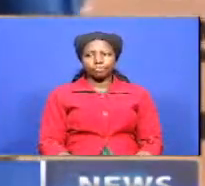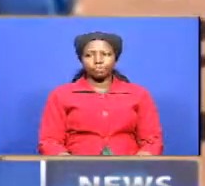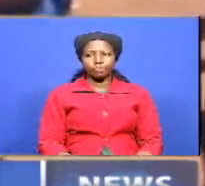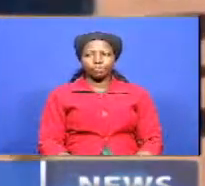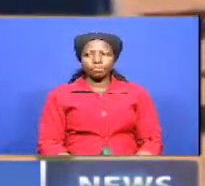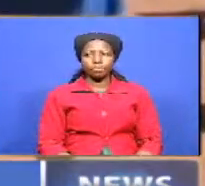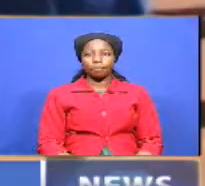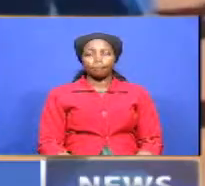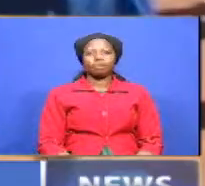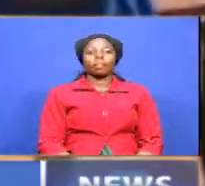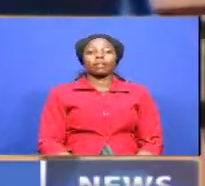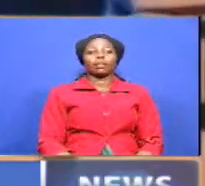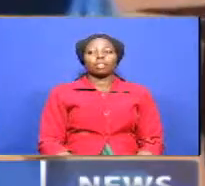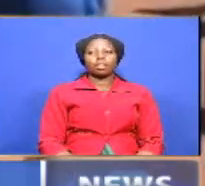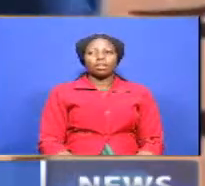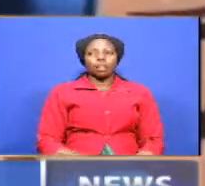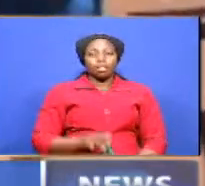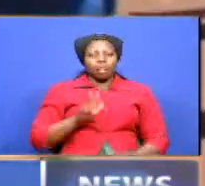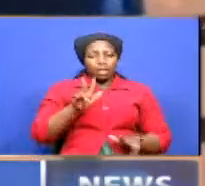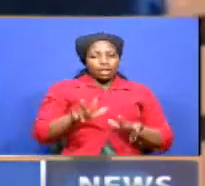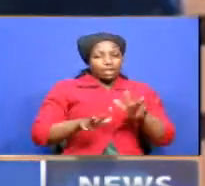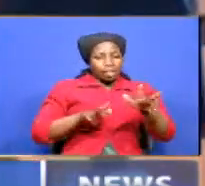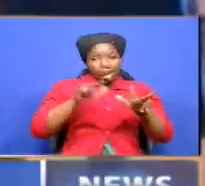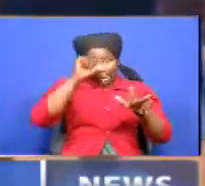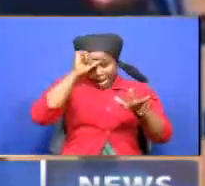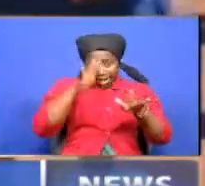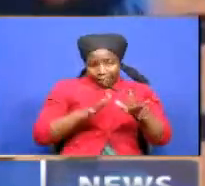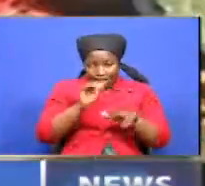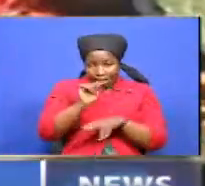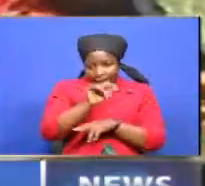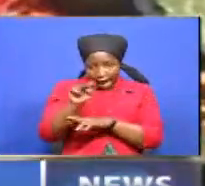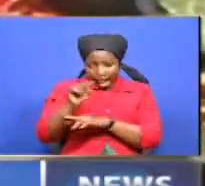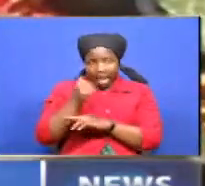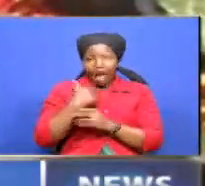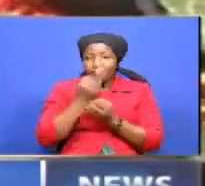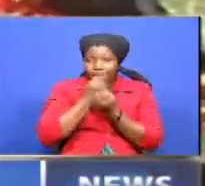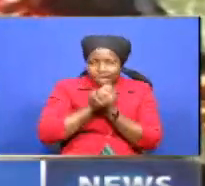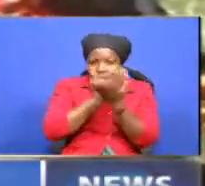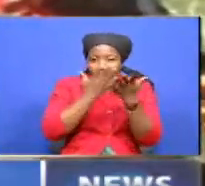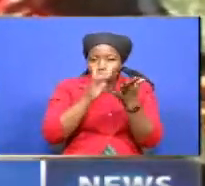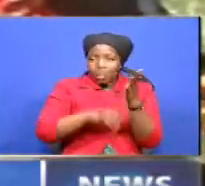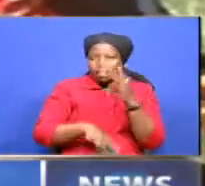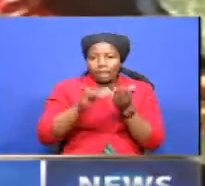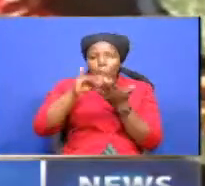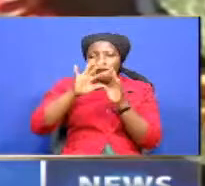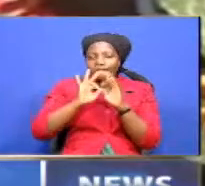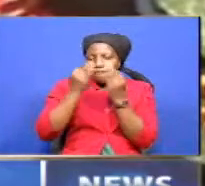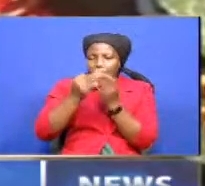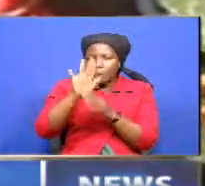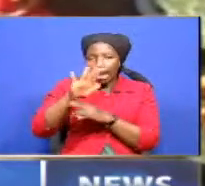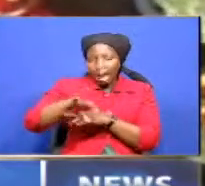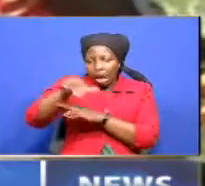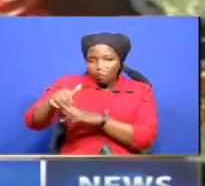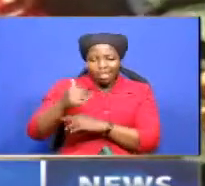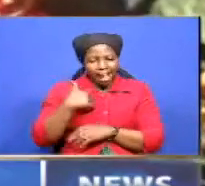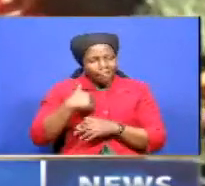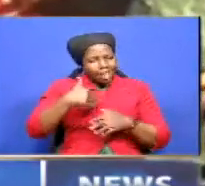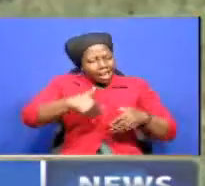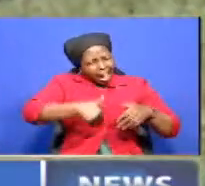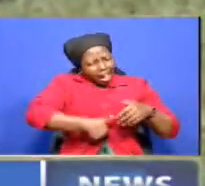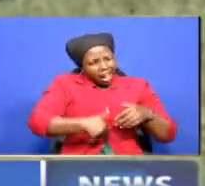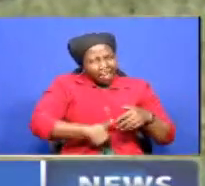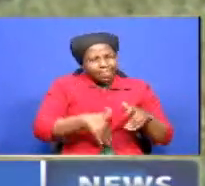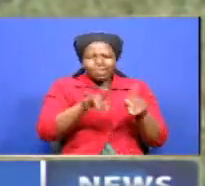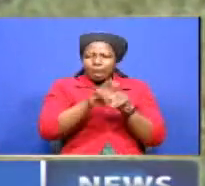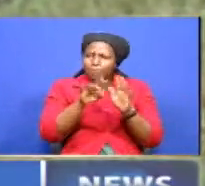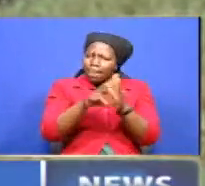In the meantime, Kerenyaga Governor Ann Waigoro has disclosed that more families in her county are facing starvation and